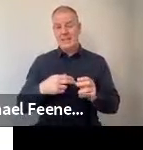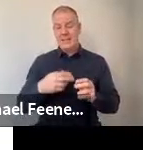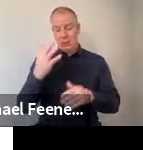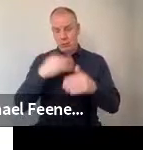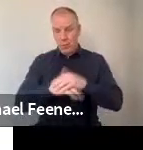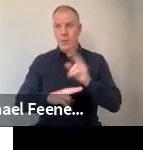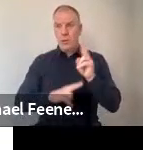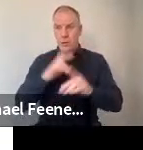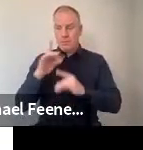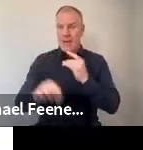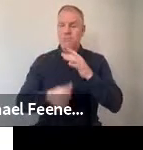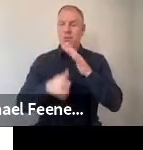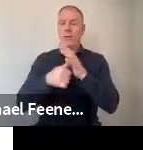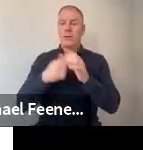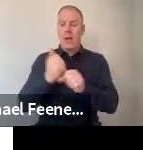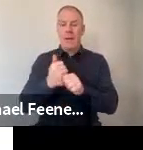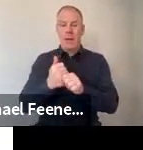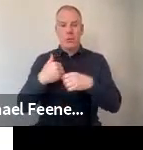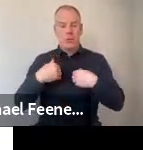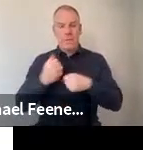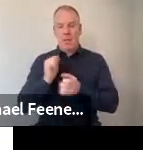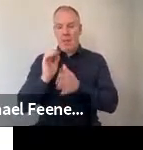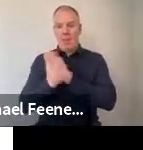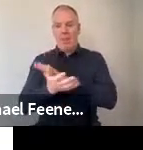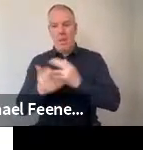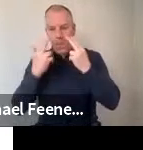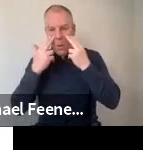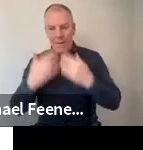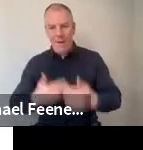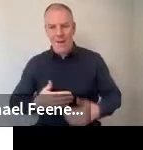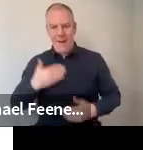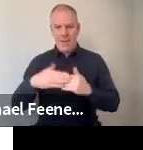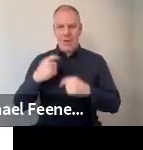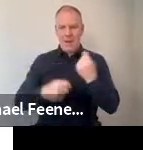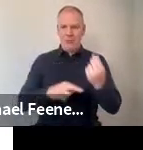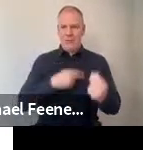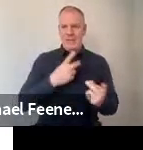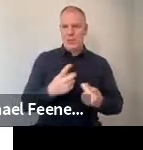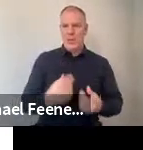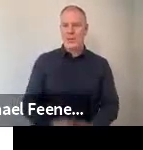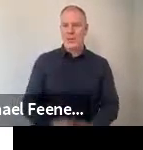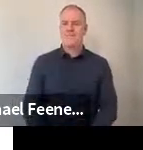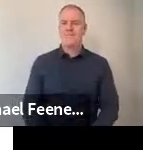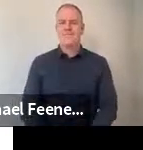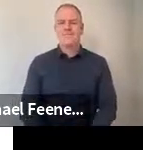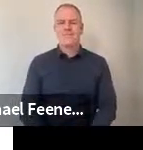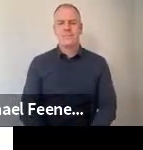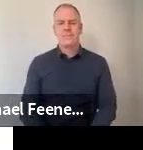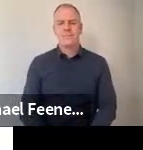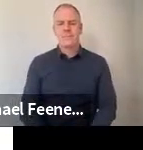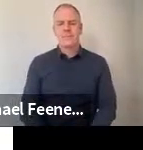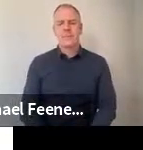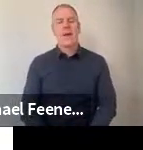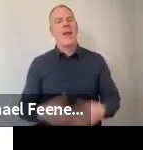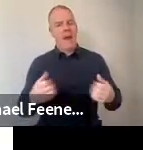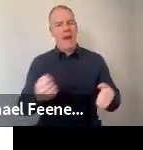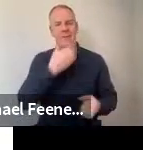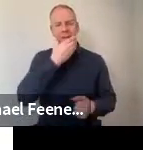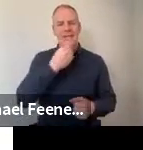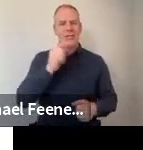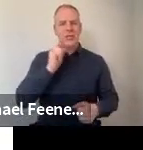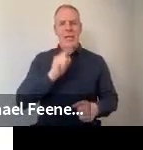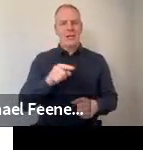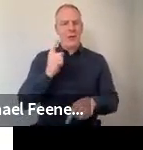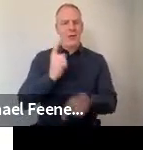prioritizing concerns about disruption to normal life more. And there was a gender effect here on